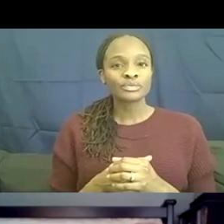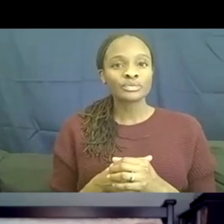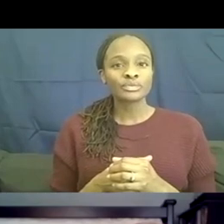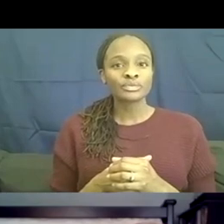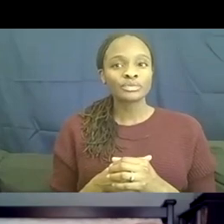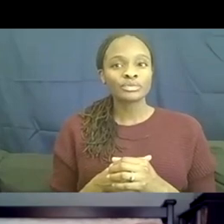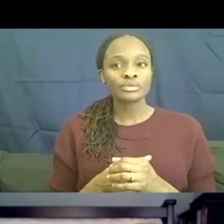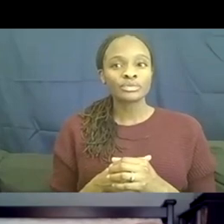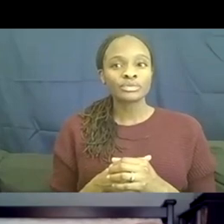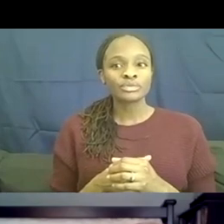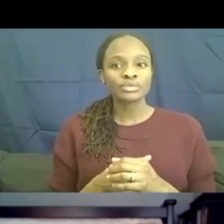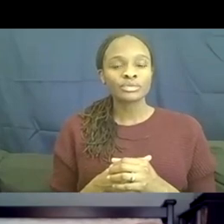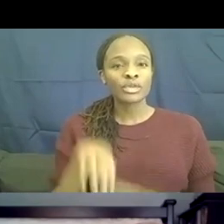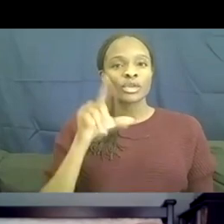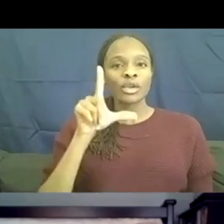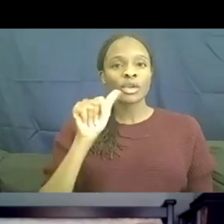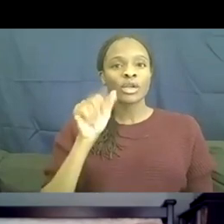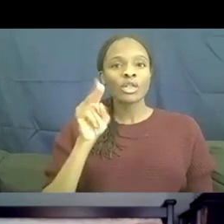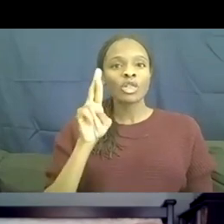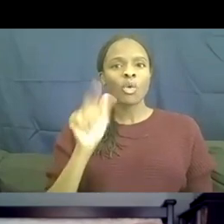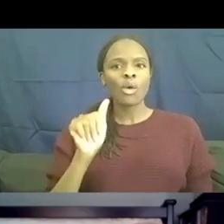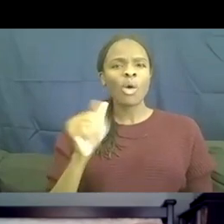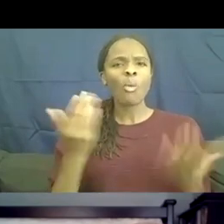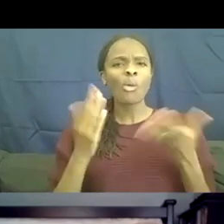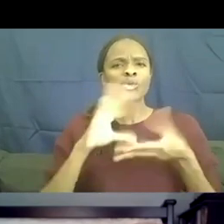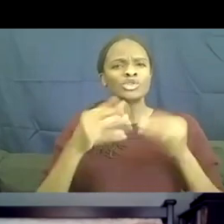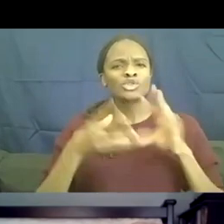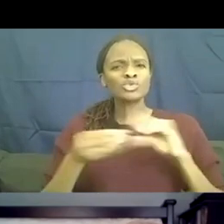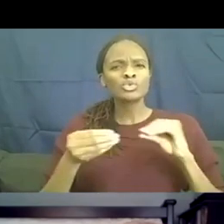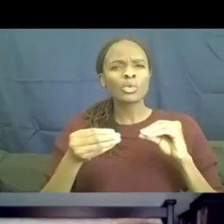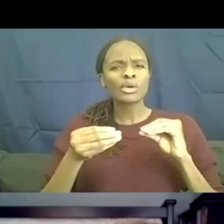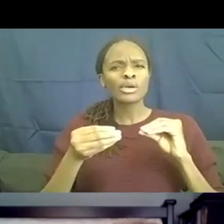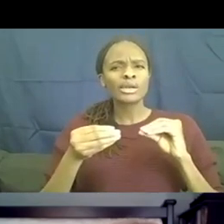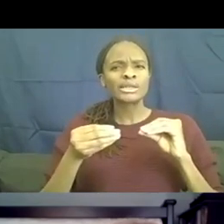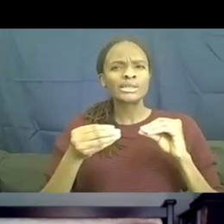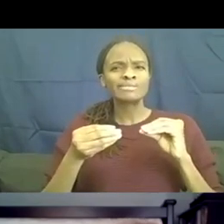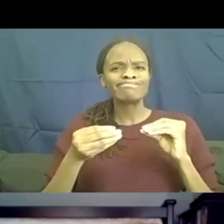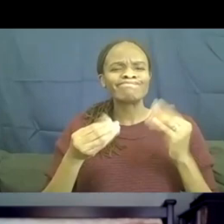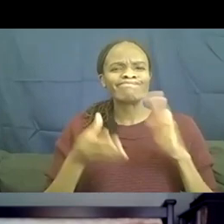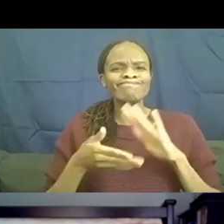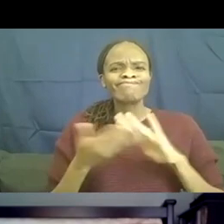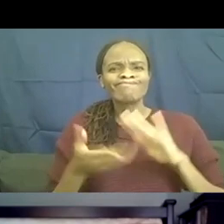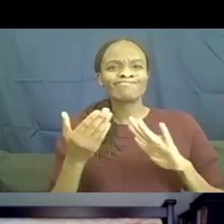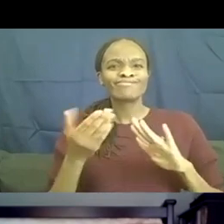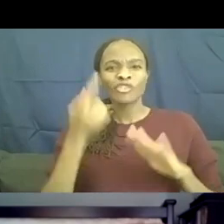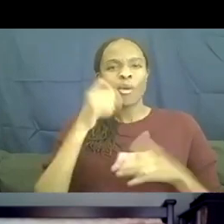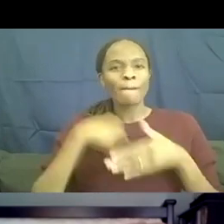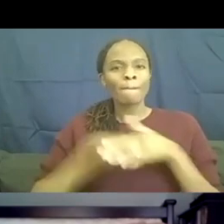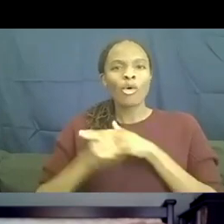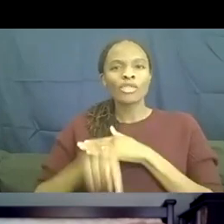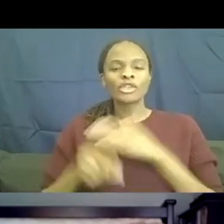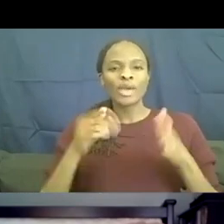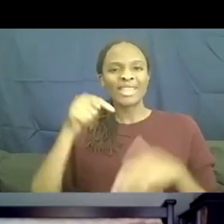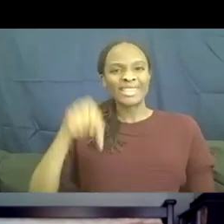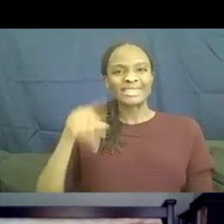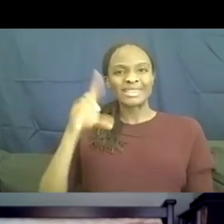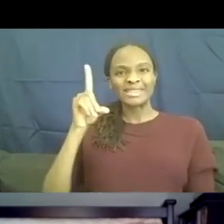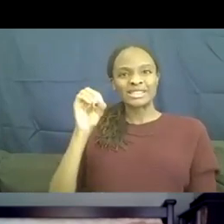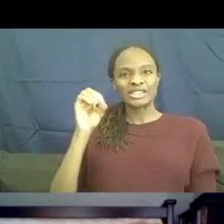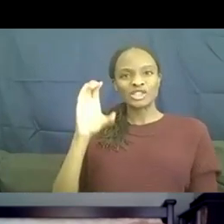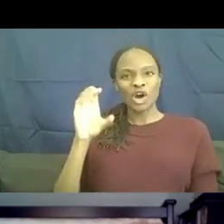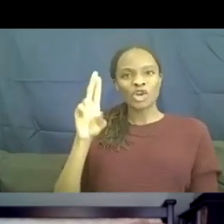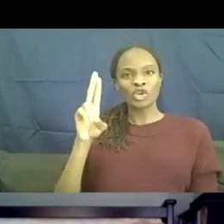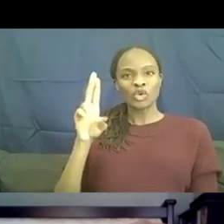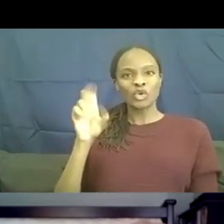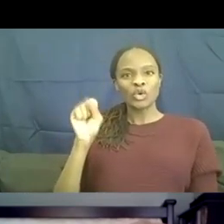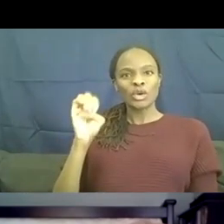so Laura, what was the story engine for Born This Way? Like, you know, this is a doc, docu-series. It's not like there's competitions the